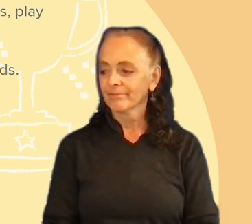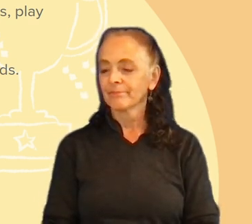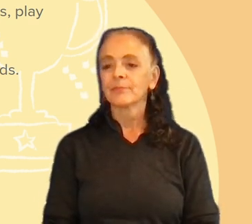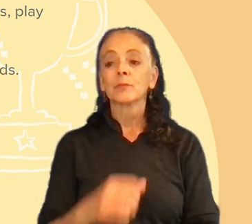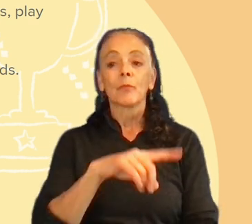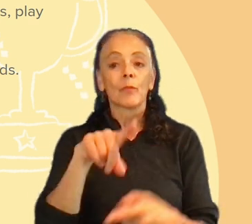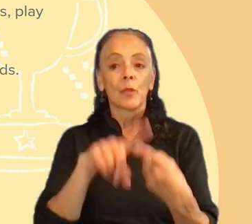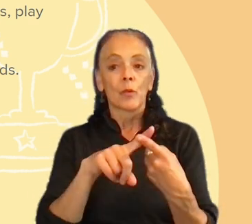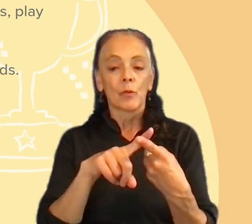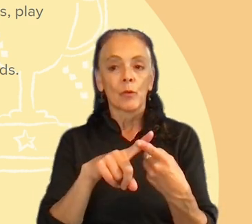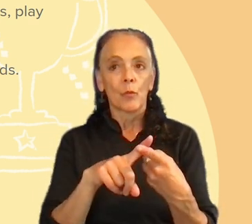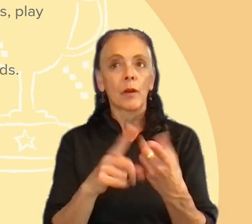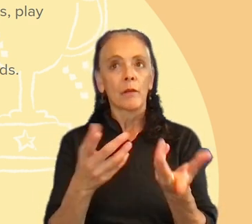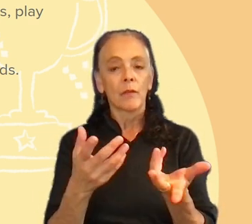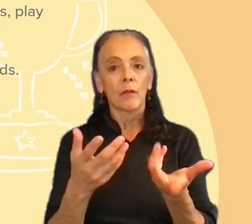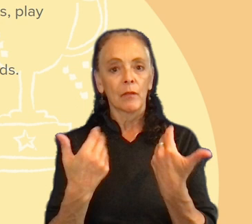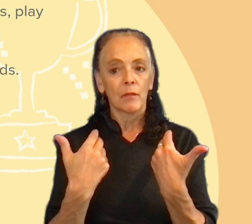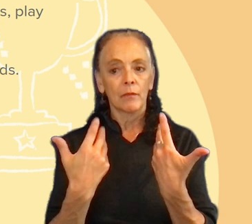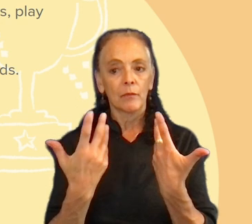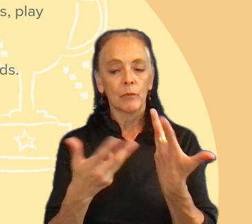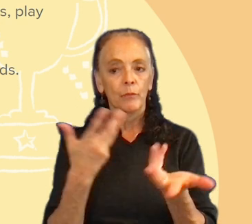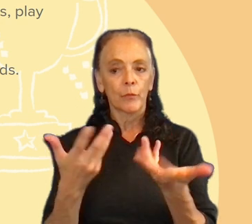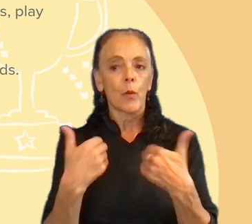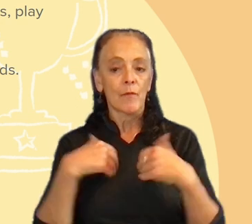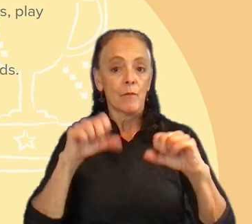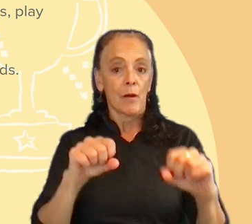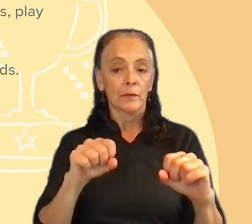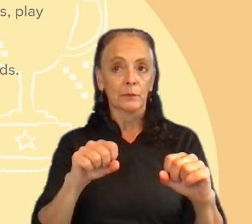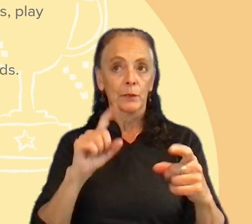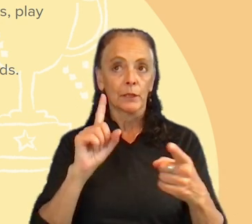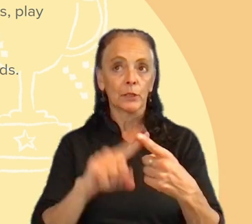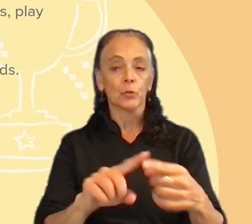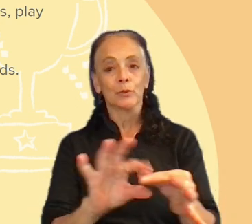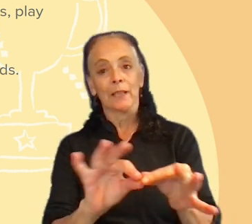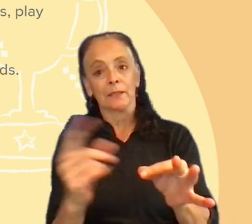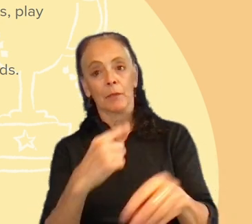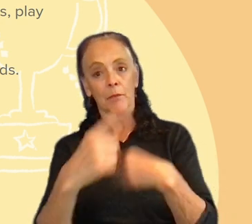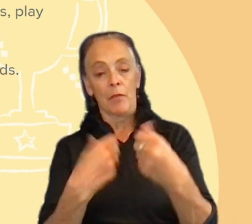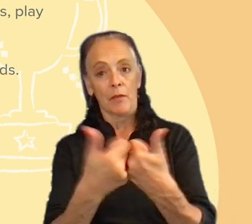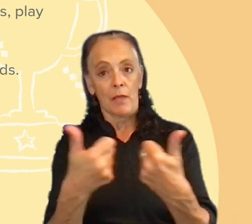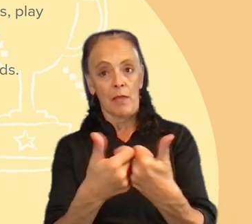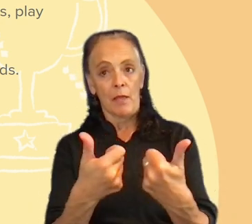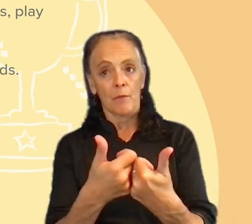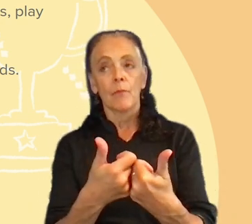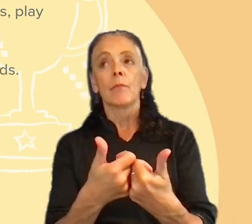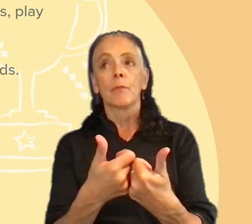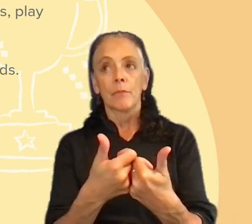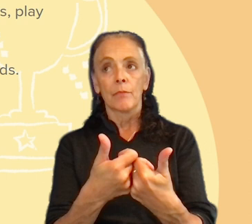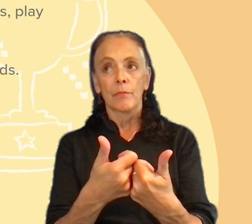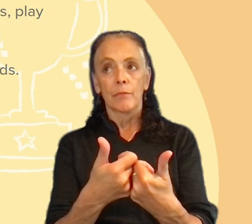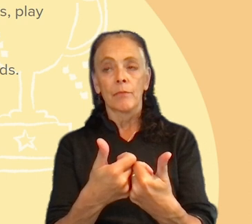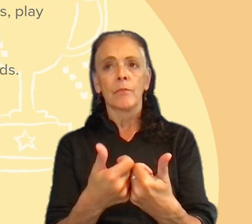they have the possibility to say something about the game, they are